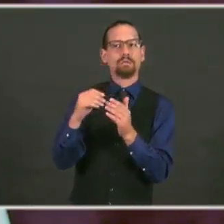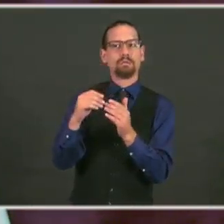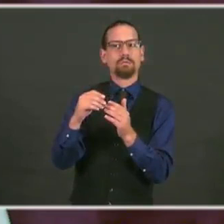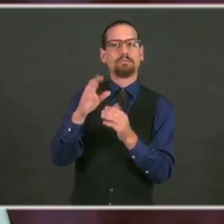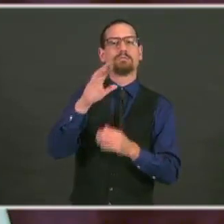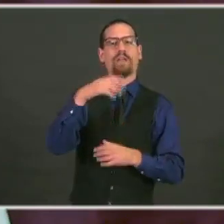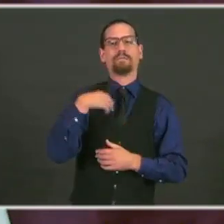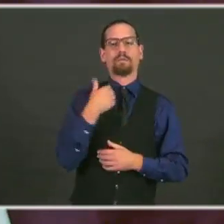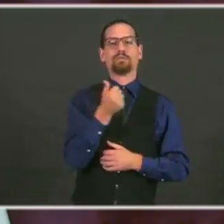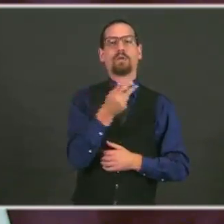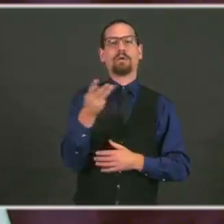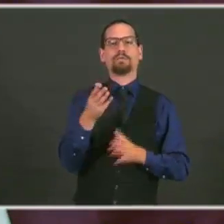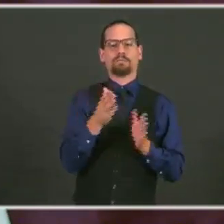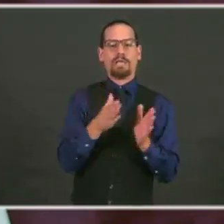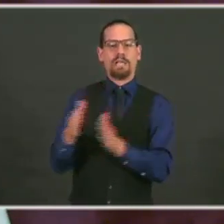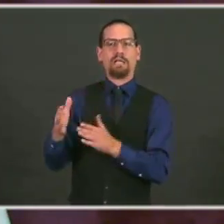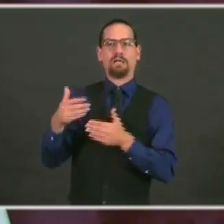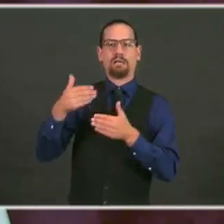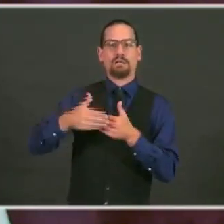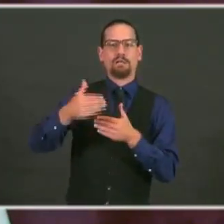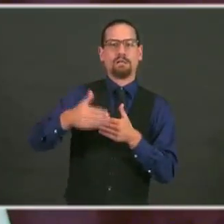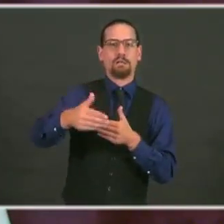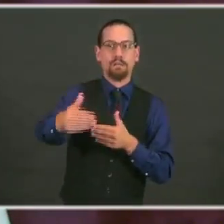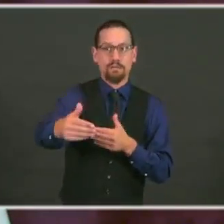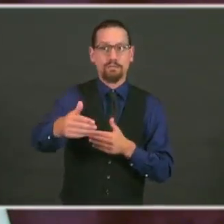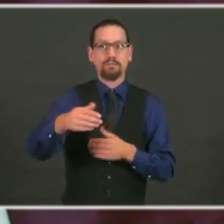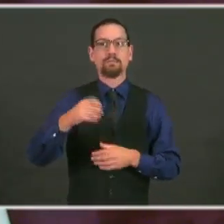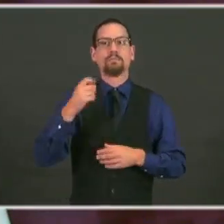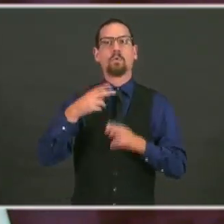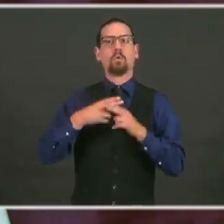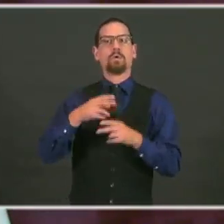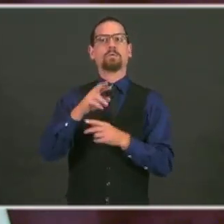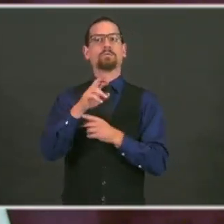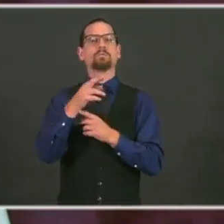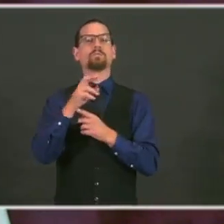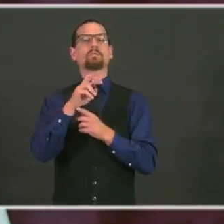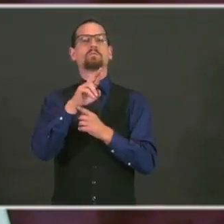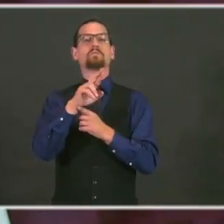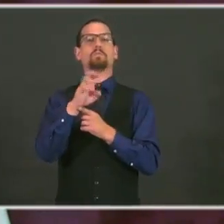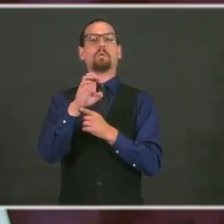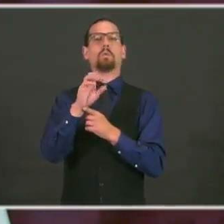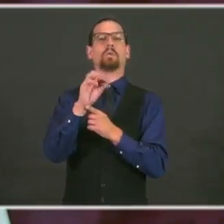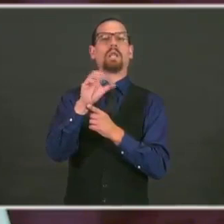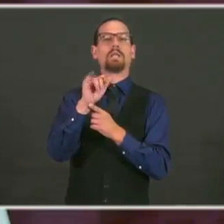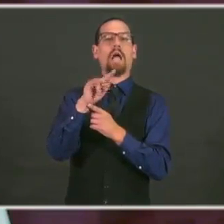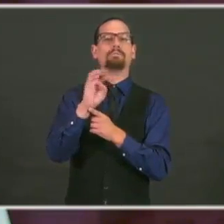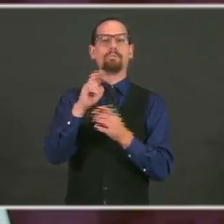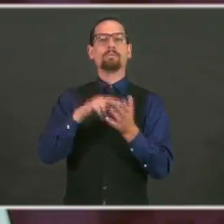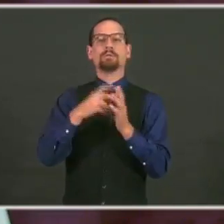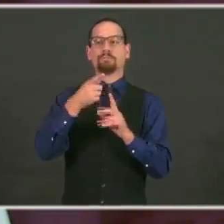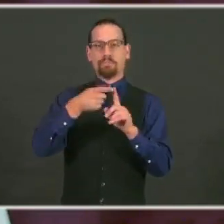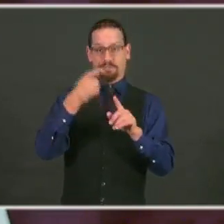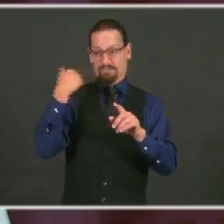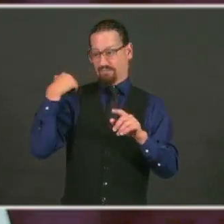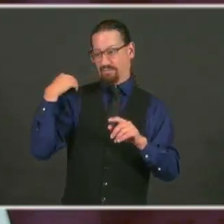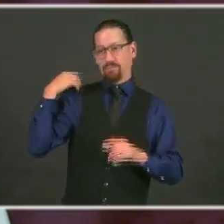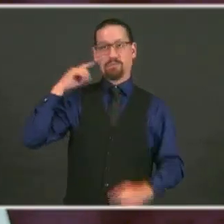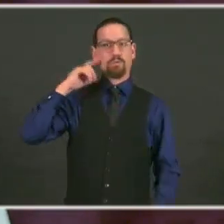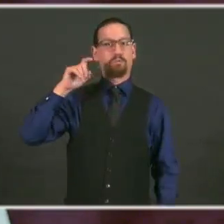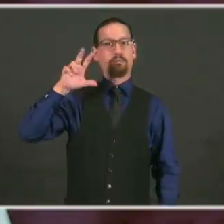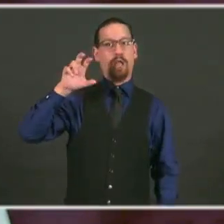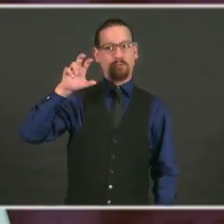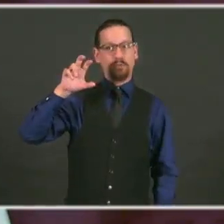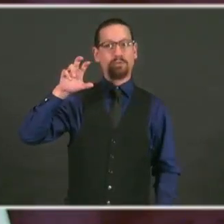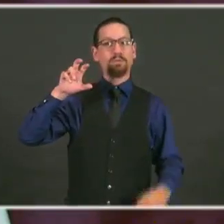retroactive. You were eligible to receive $300 per week if you certified for unemployment